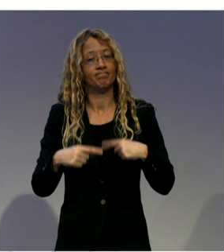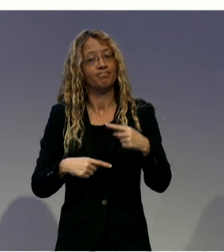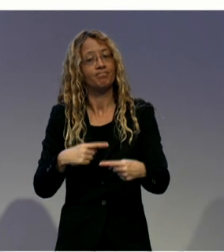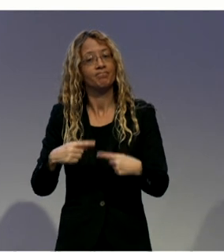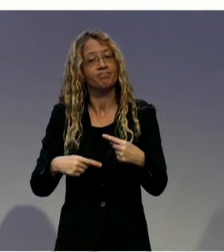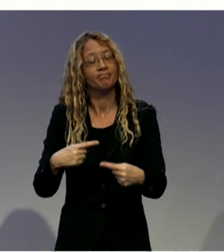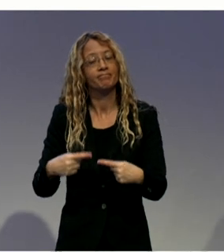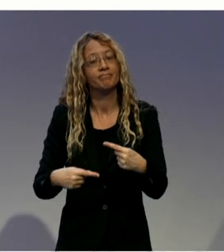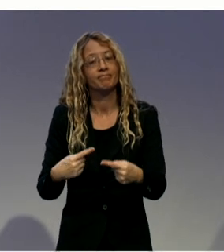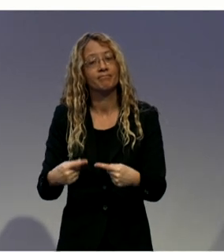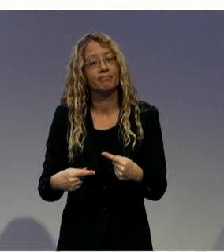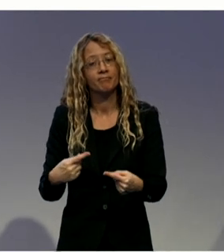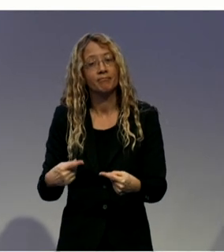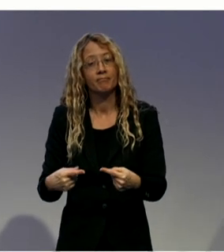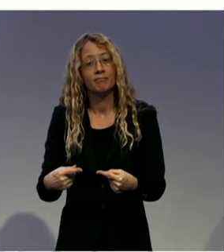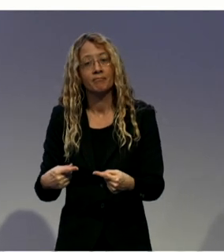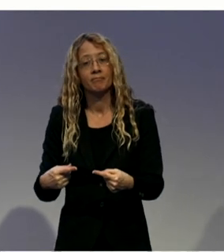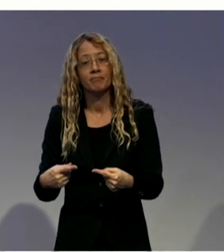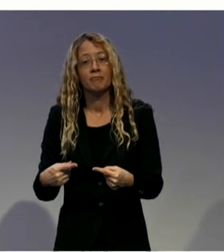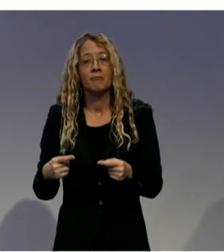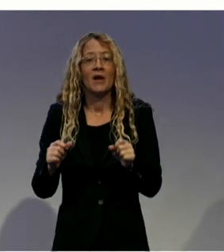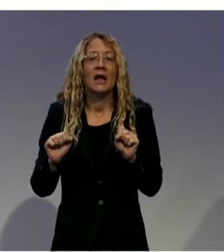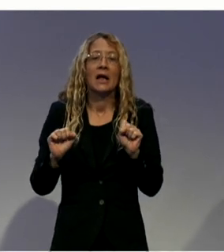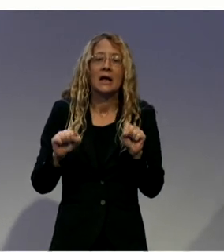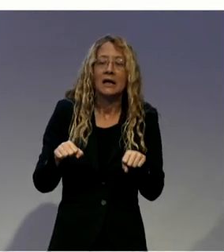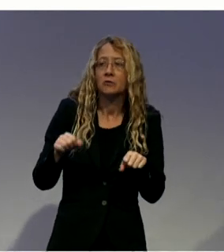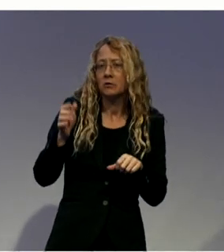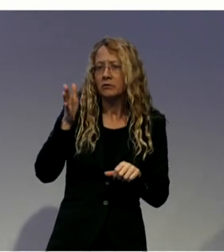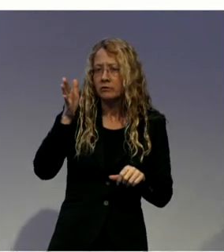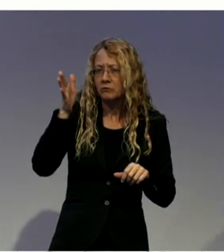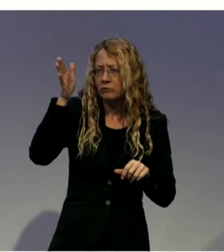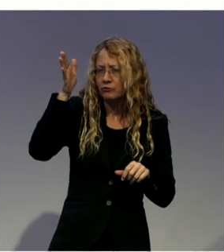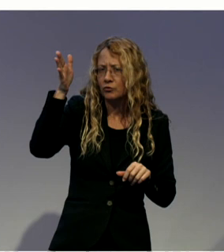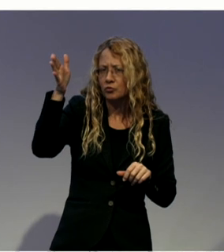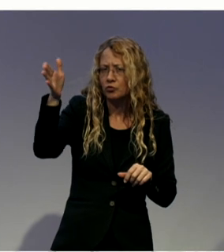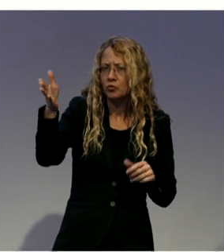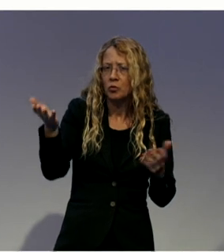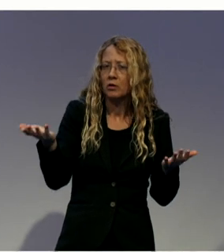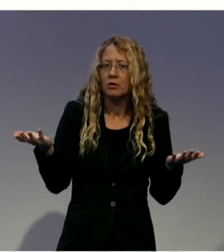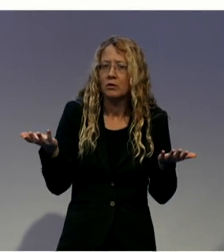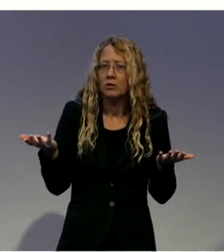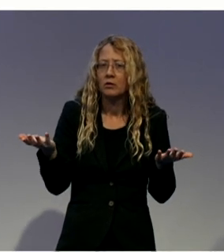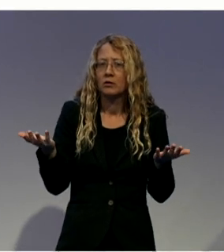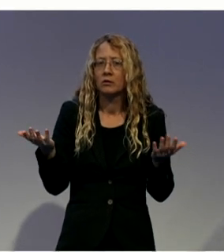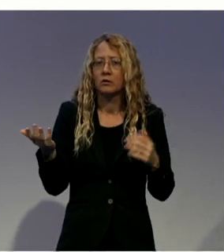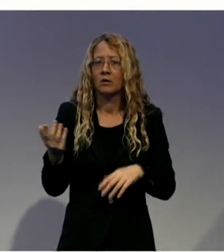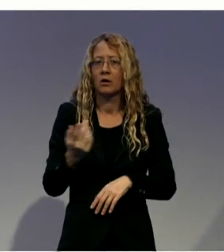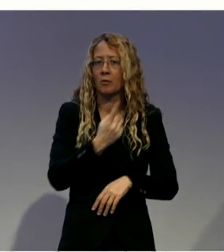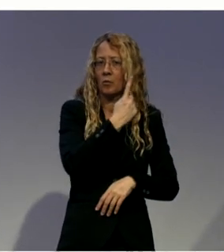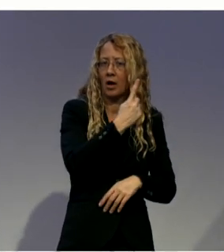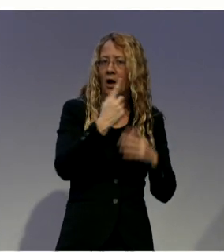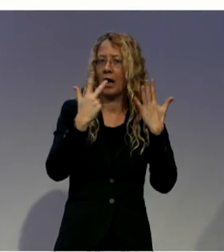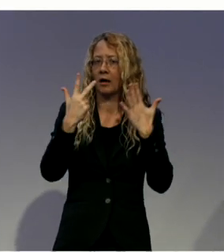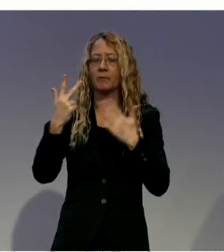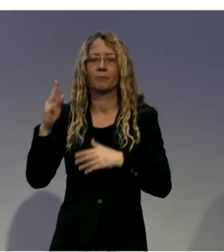future financial impact of $18 million from opened RDSPs and